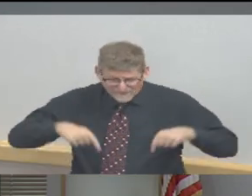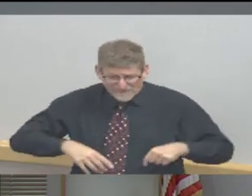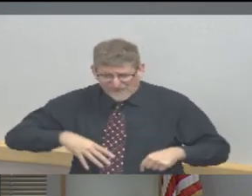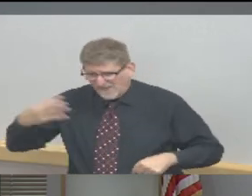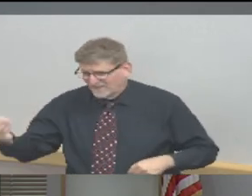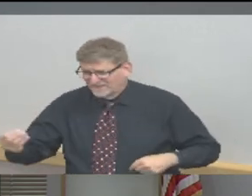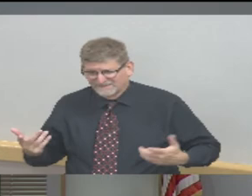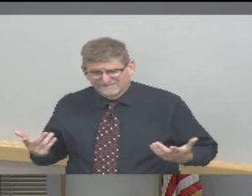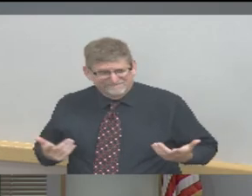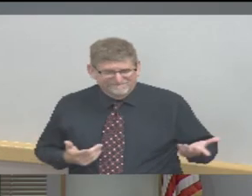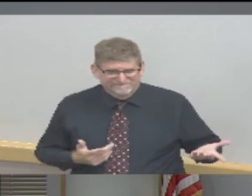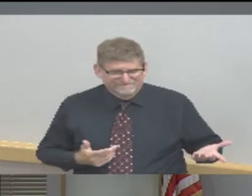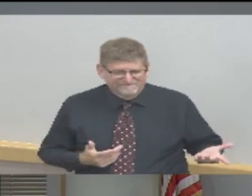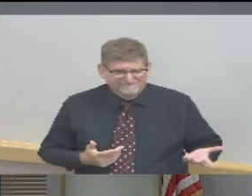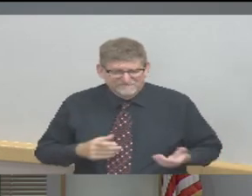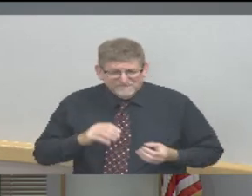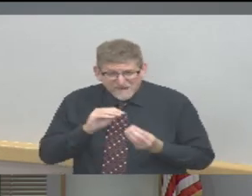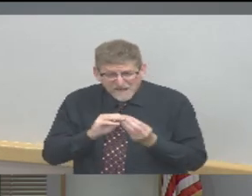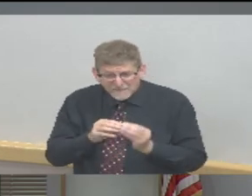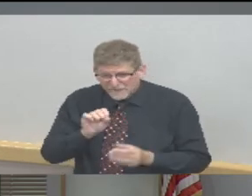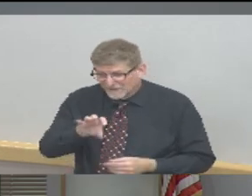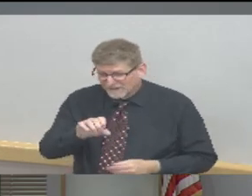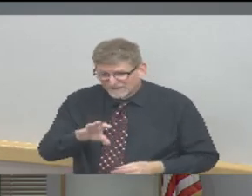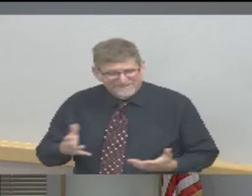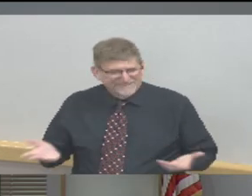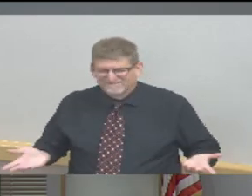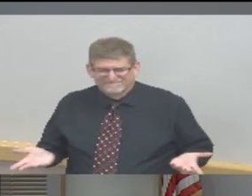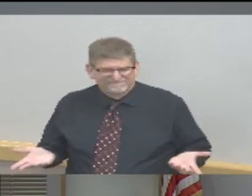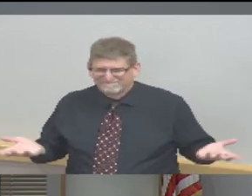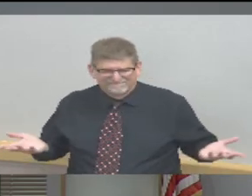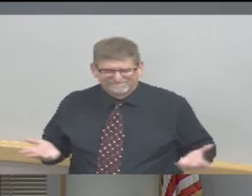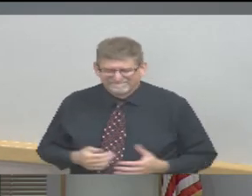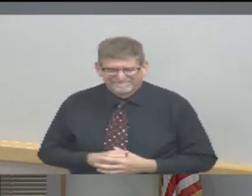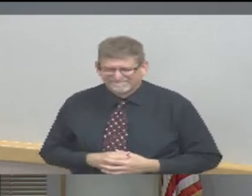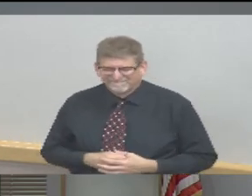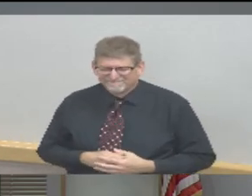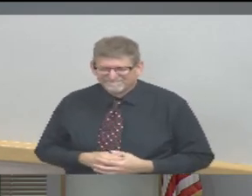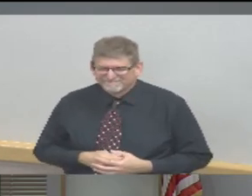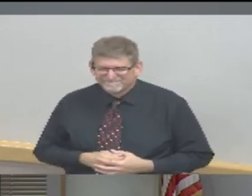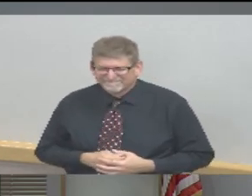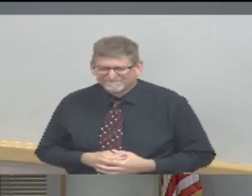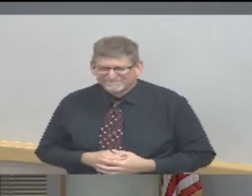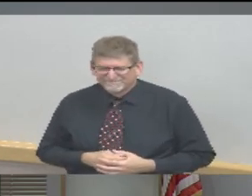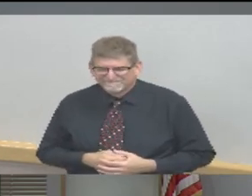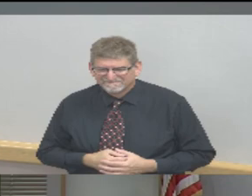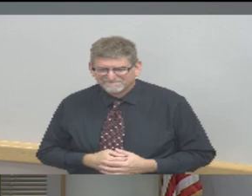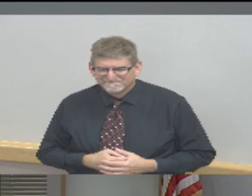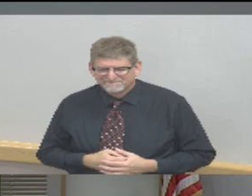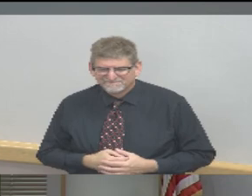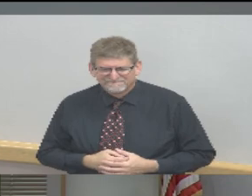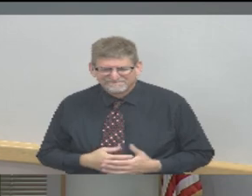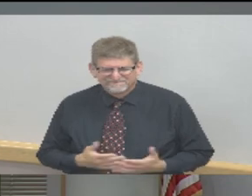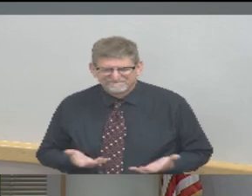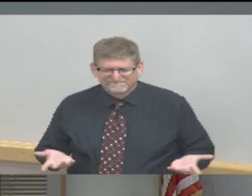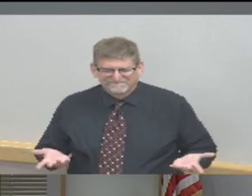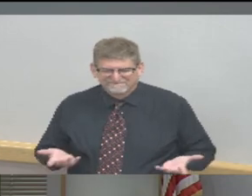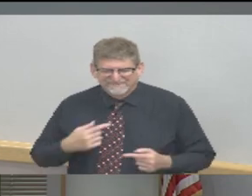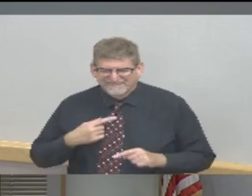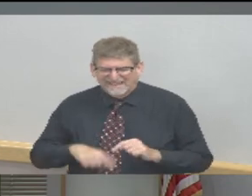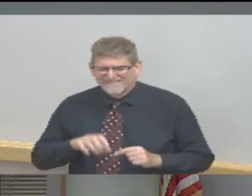But I don't have a percentage of those who would be in the house, in our hospital, who would be from outside counties, outside of Tippecanoe.